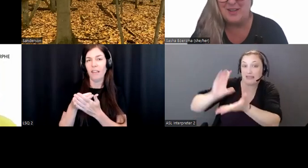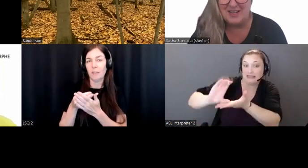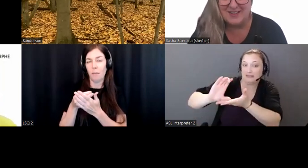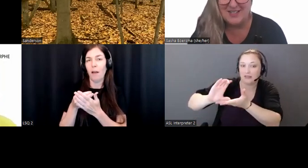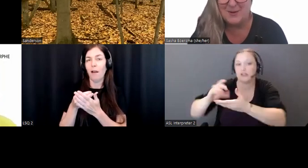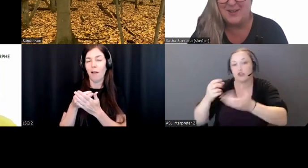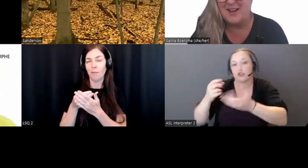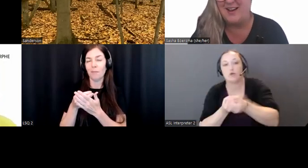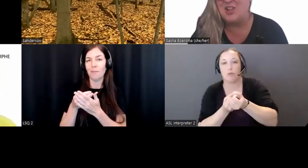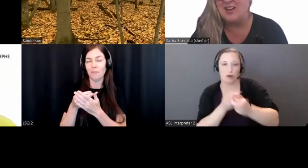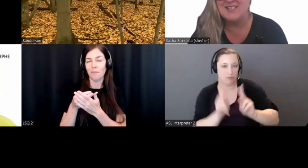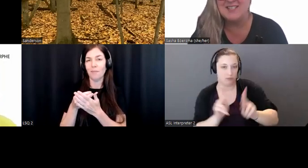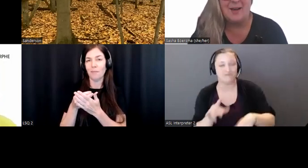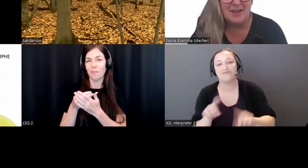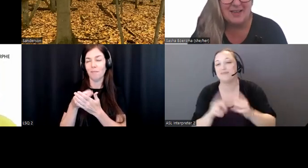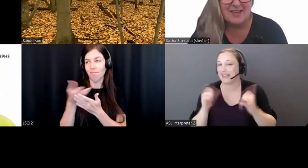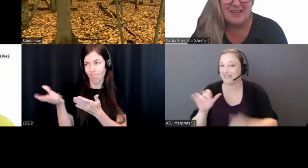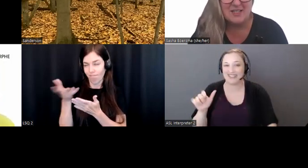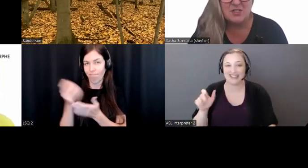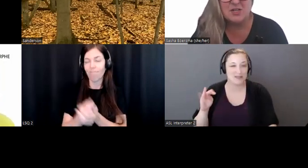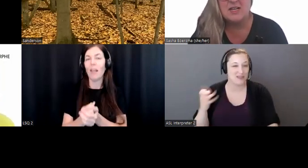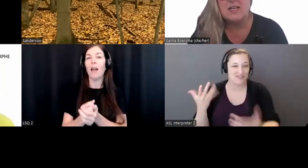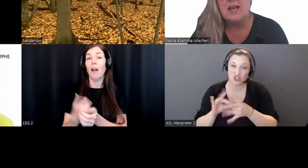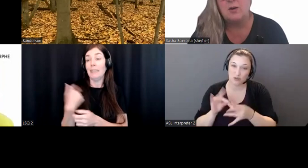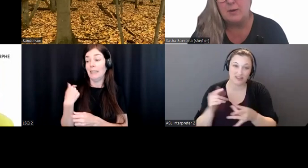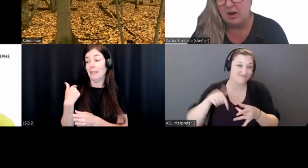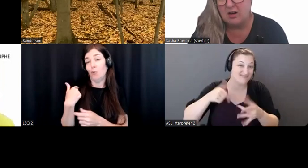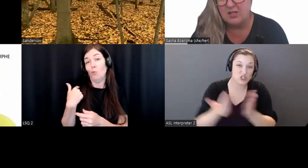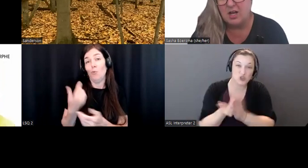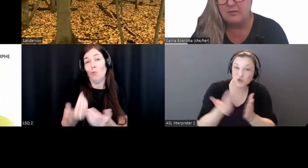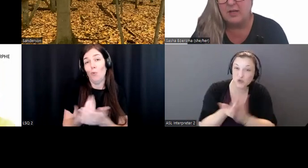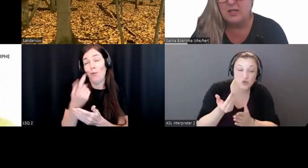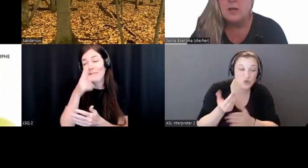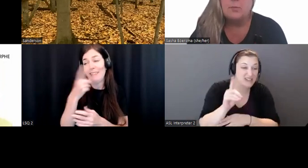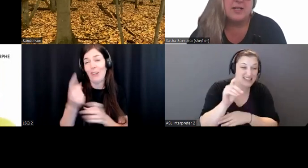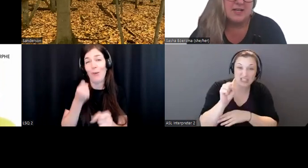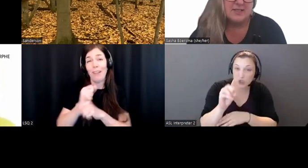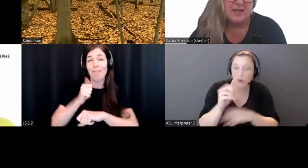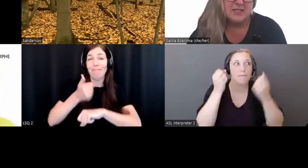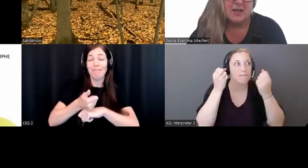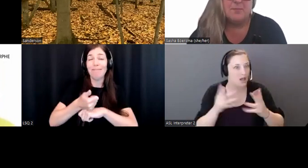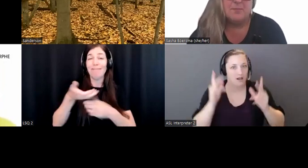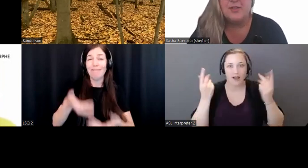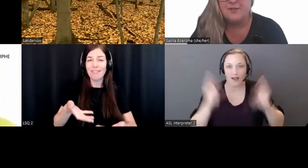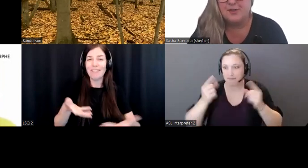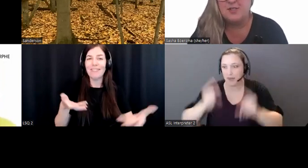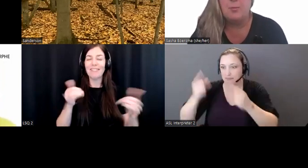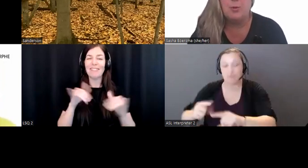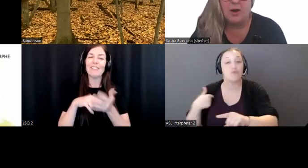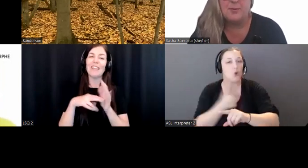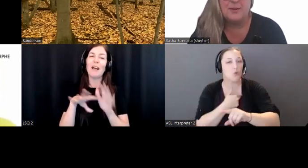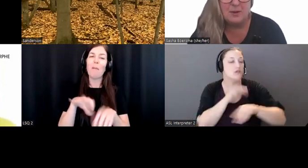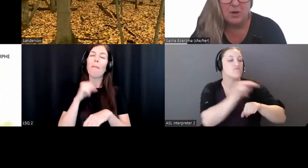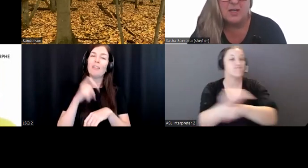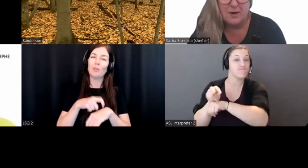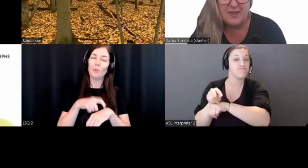we're only a year into it, lots is happening in the industry, and we are on top of it, but it does take time. The first step